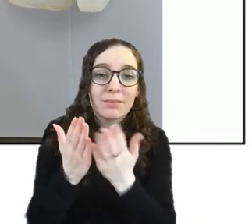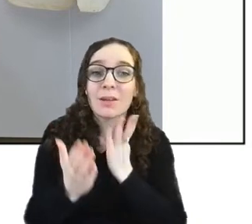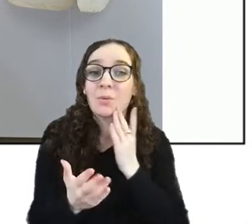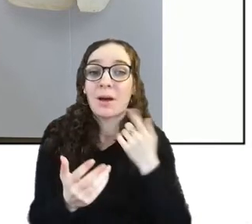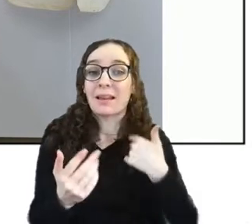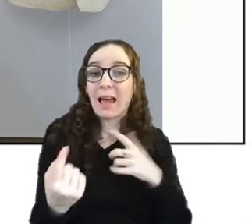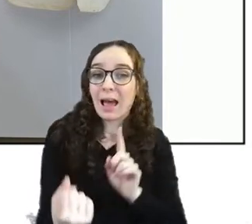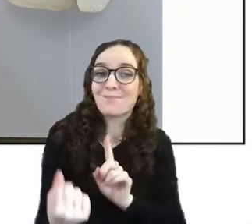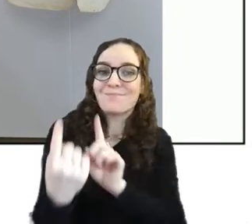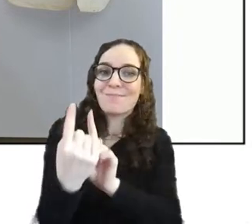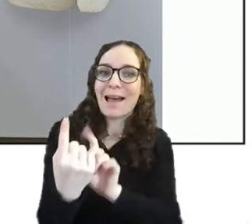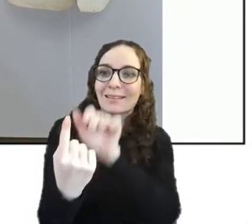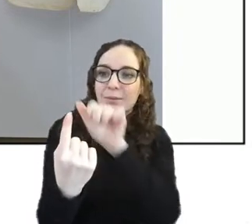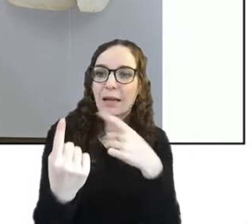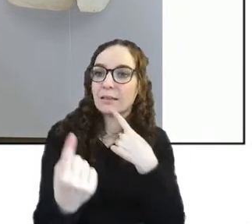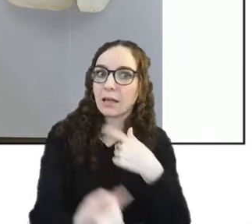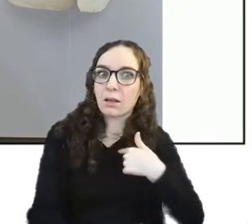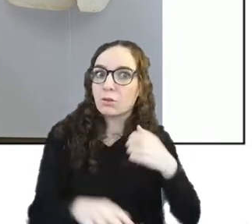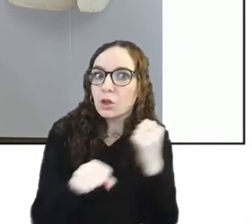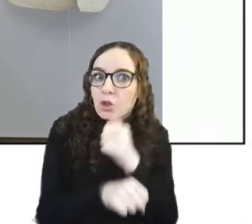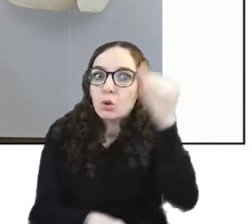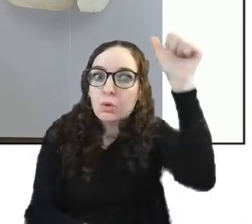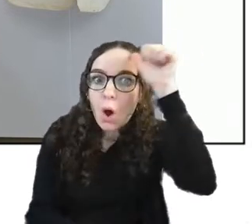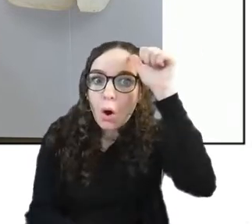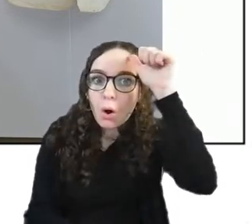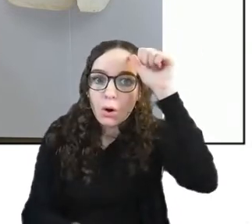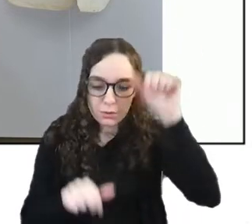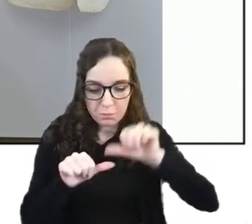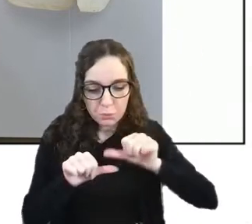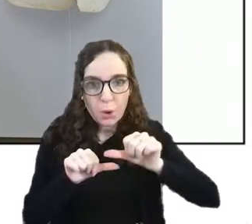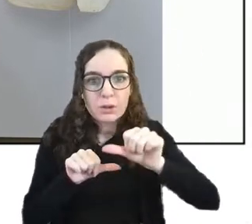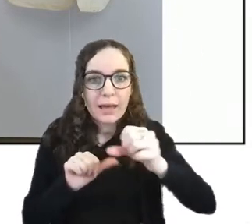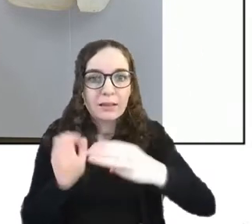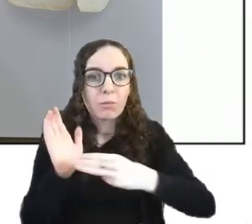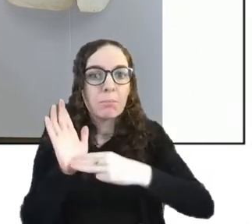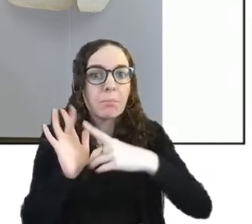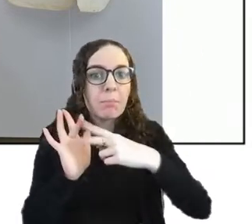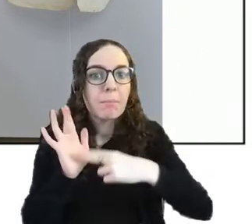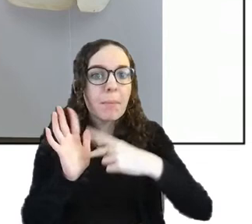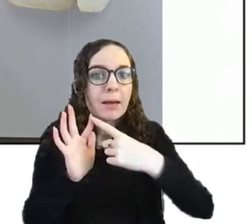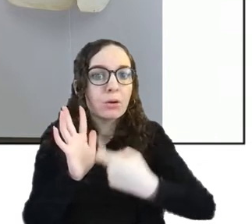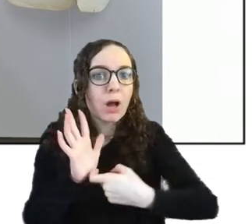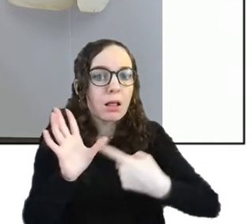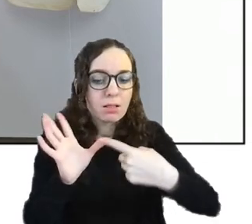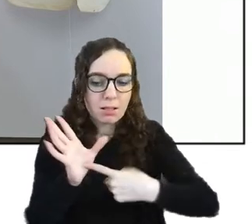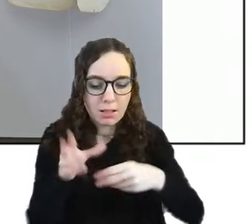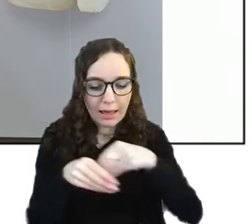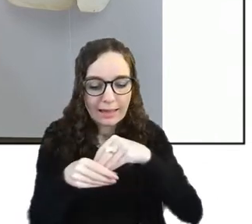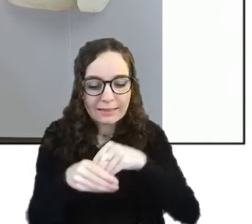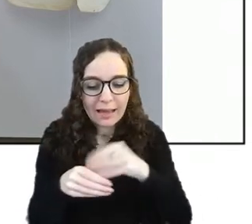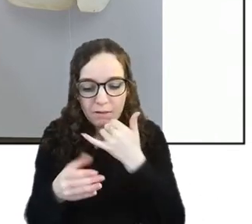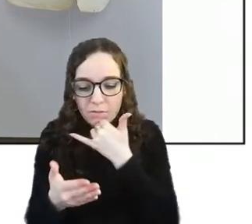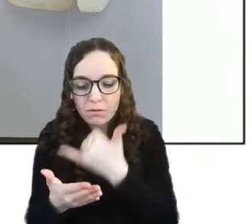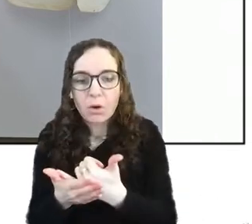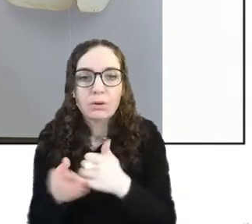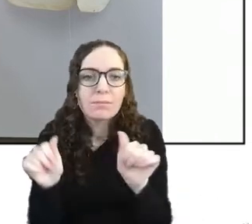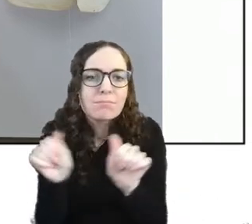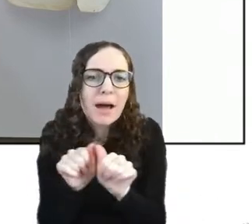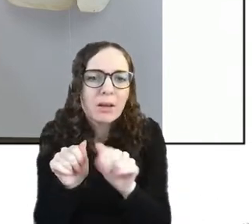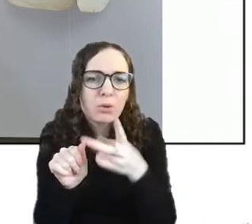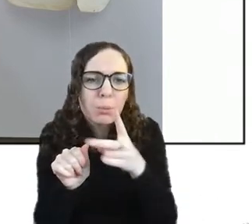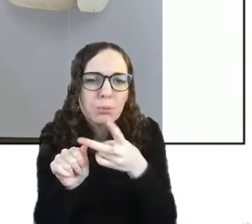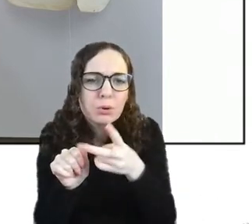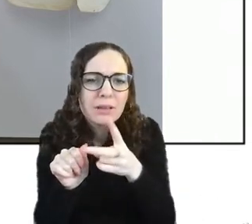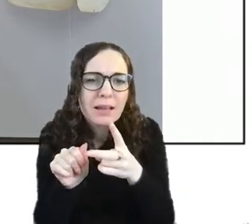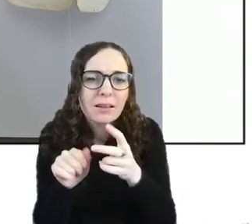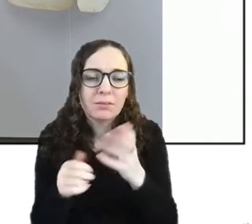mineral in our phone and like tried to go through the process and sort of because i was doing this course that was